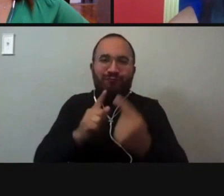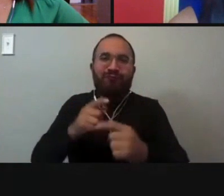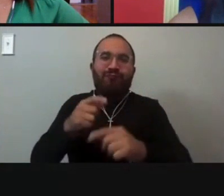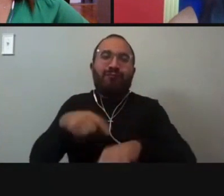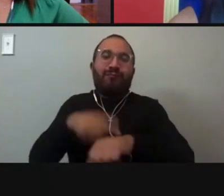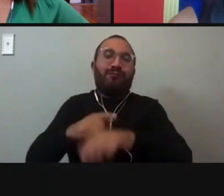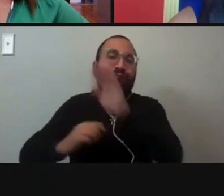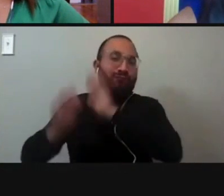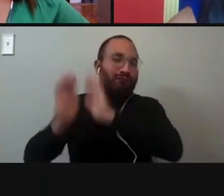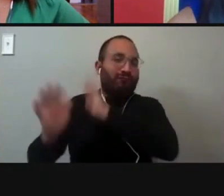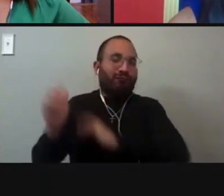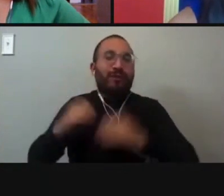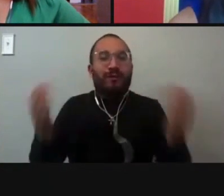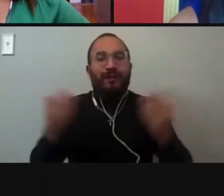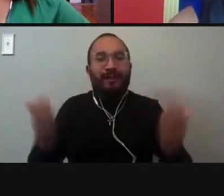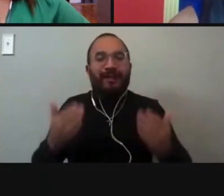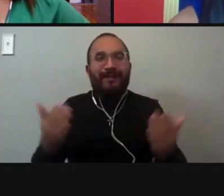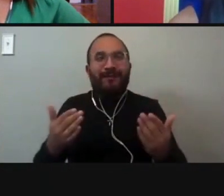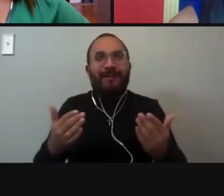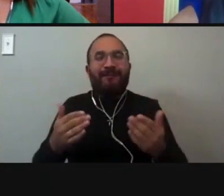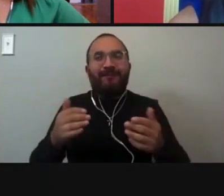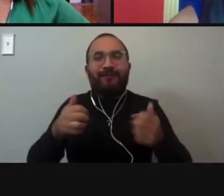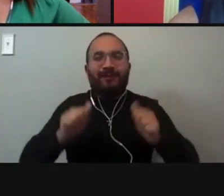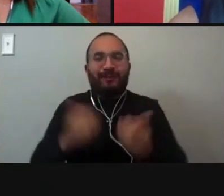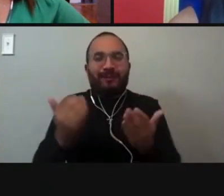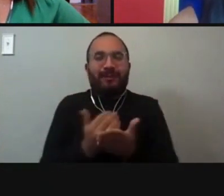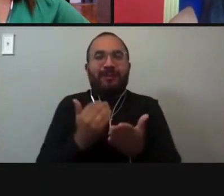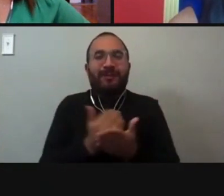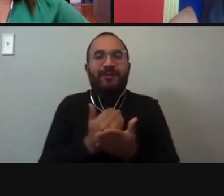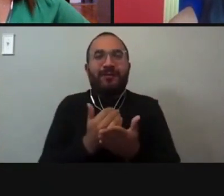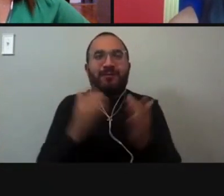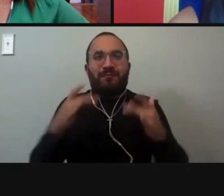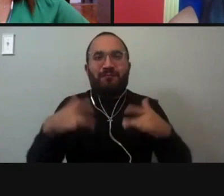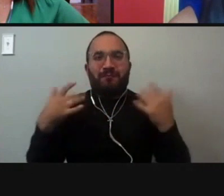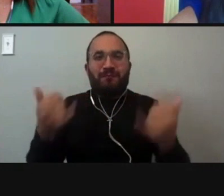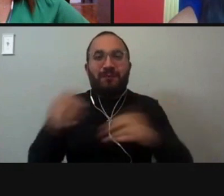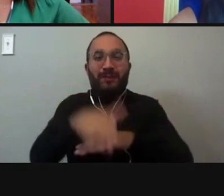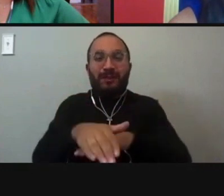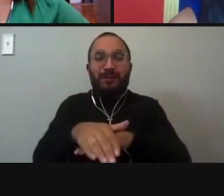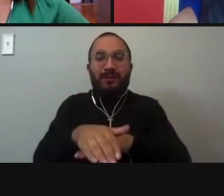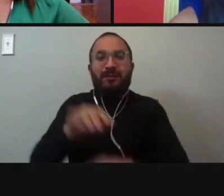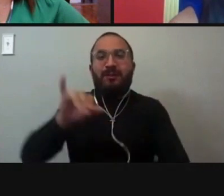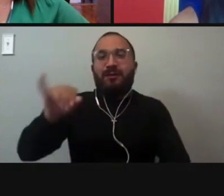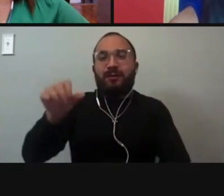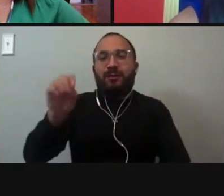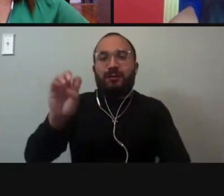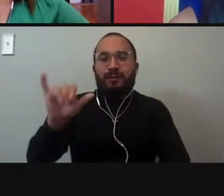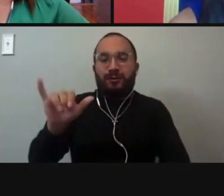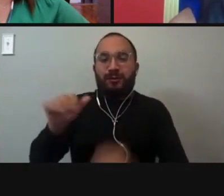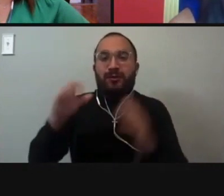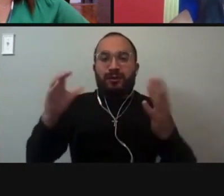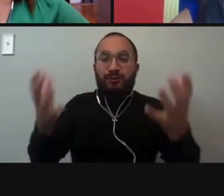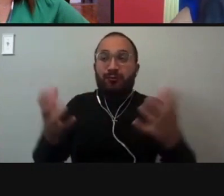we're very happy to be doing this new type of a candidate forum with them now. So Josie, would you like to introduce our first set of